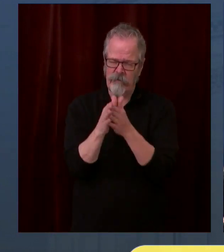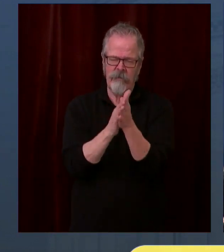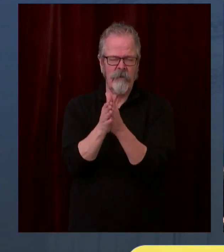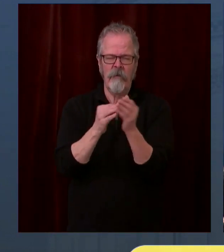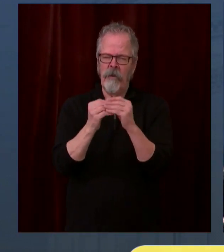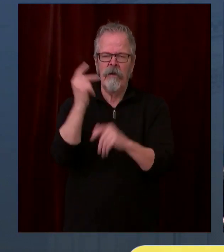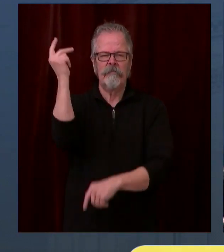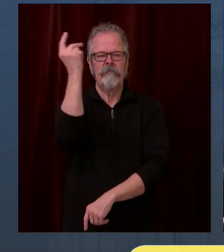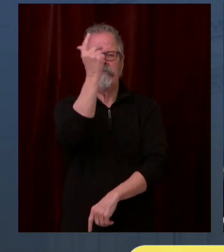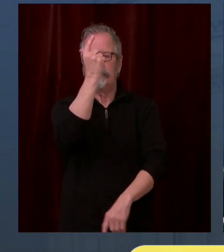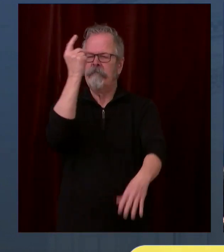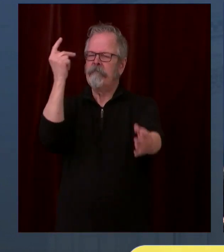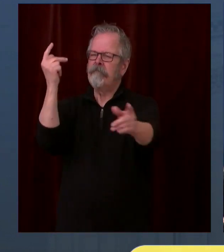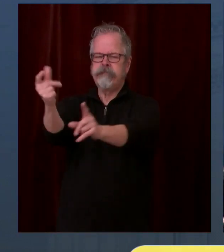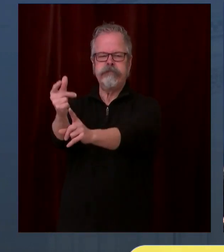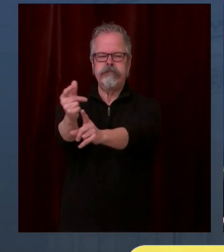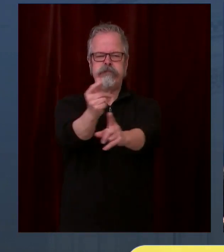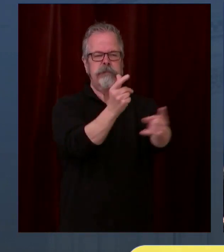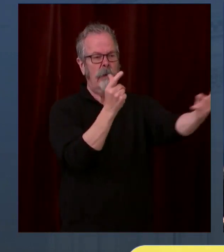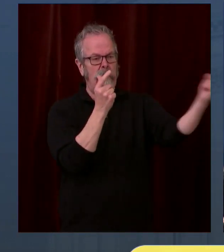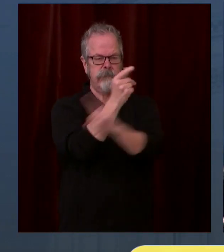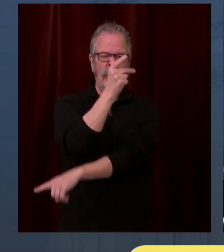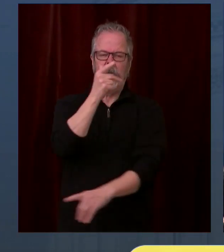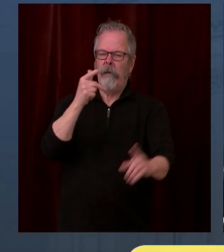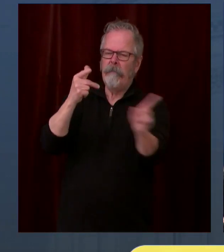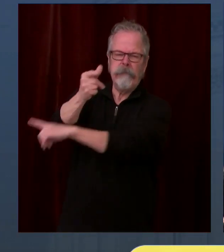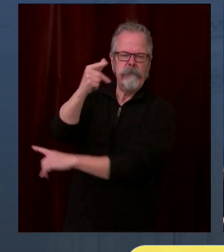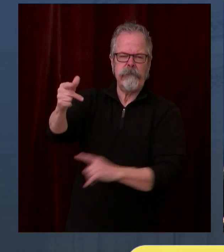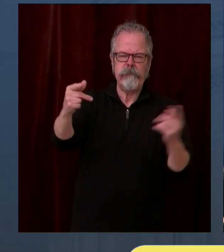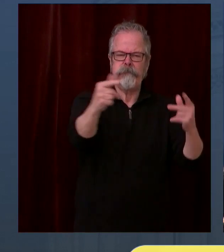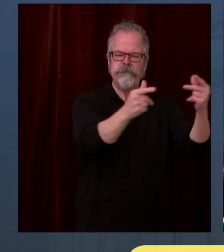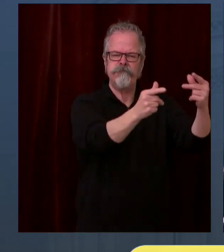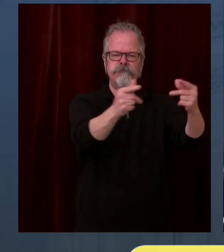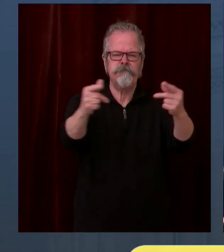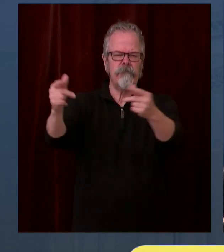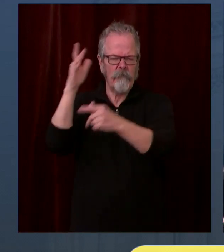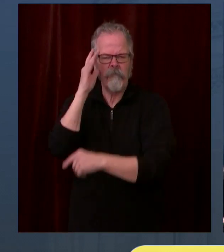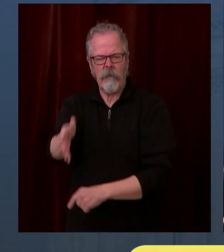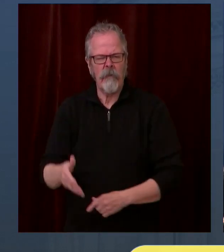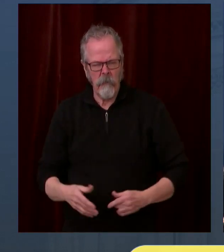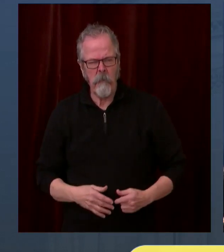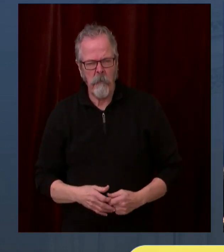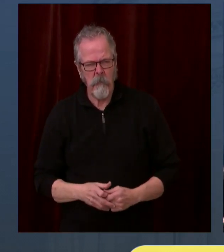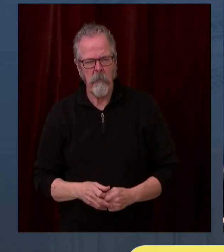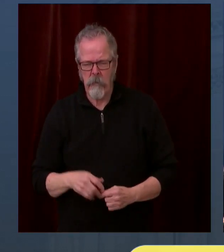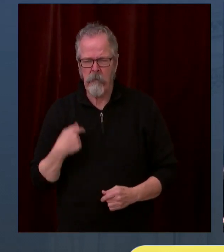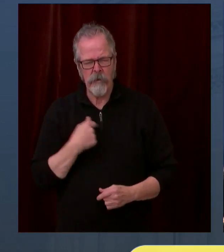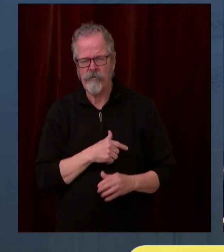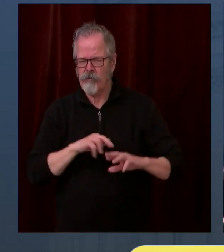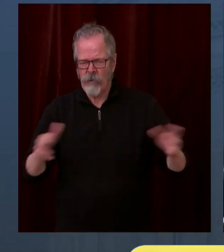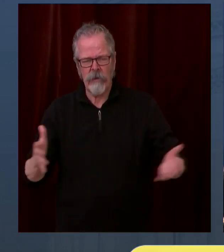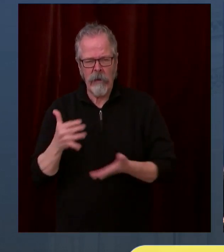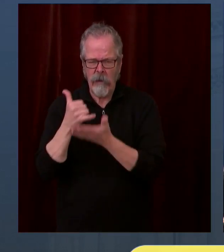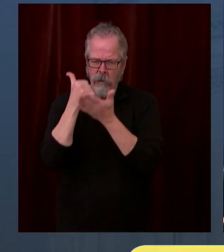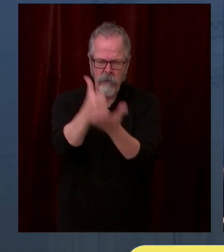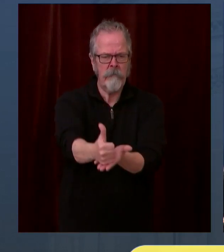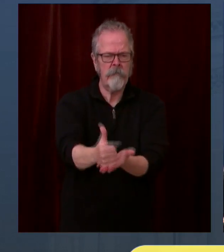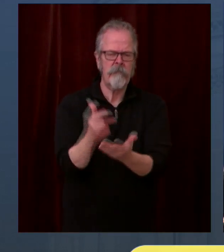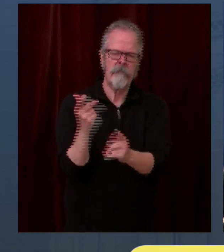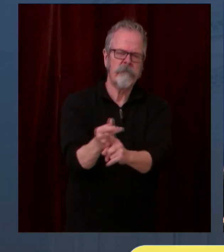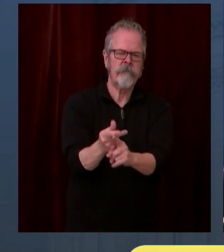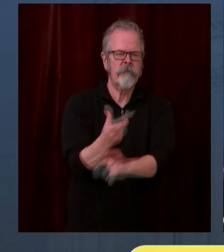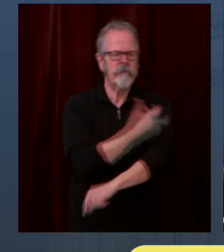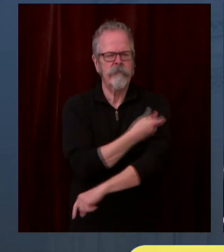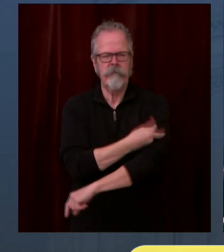where we can to get this job done. And I got to show respect for the people in these hospitals and nurses working